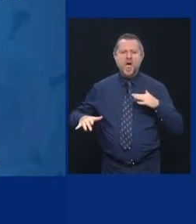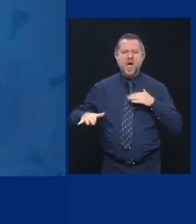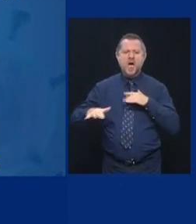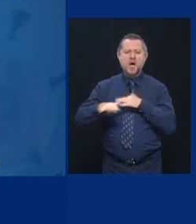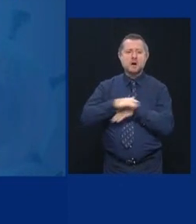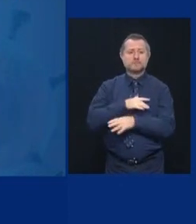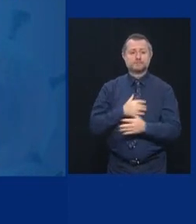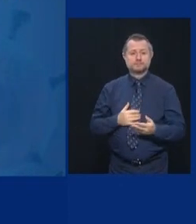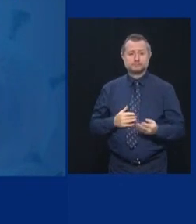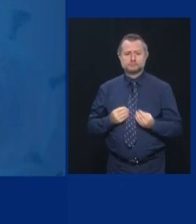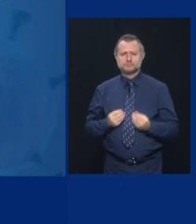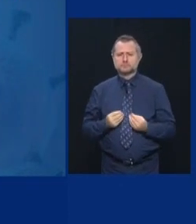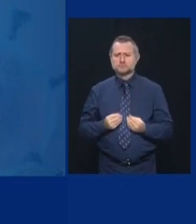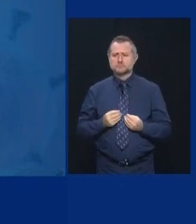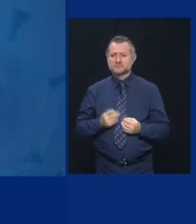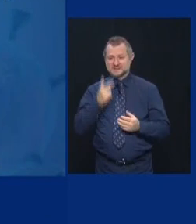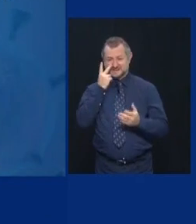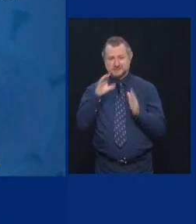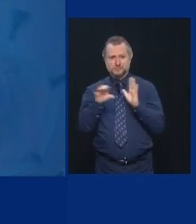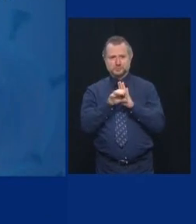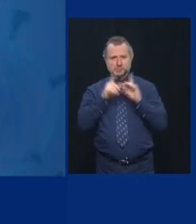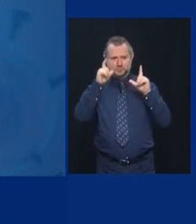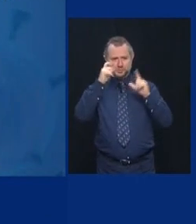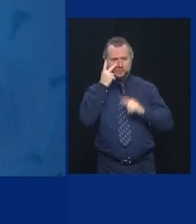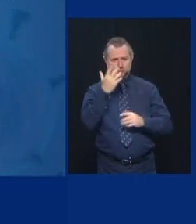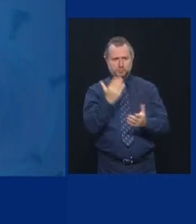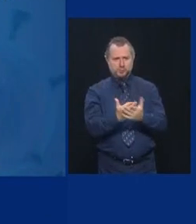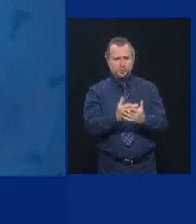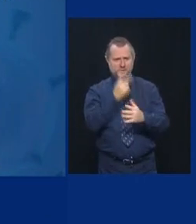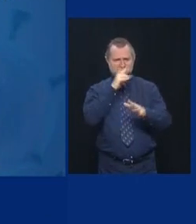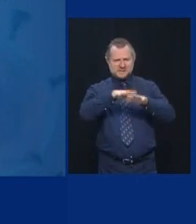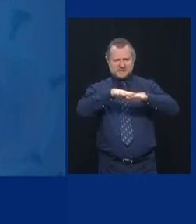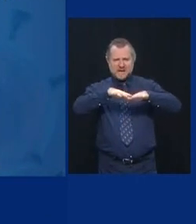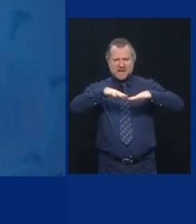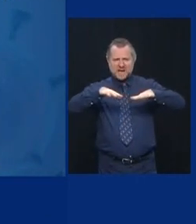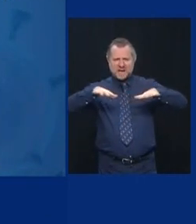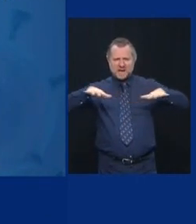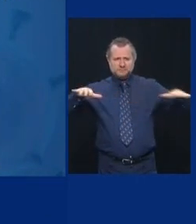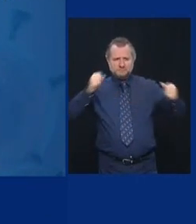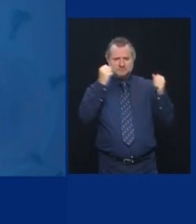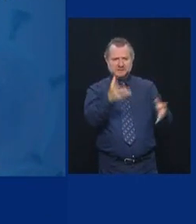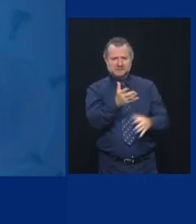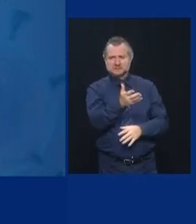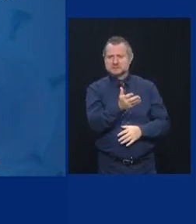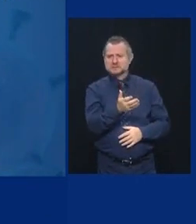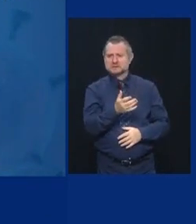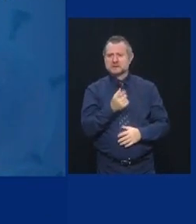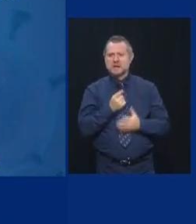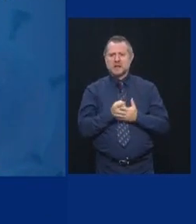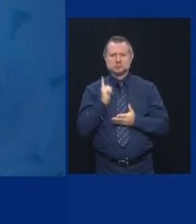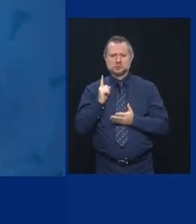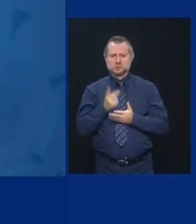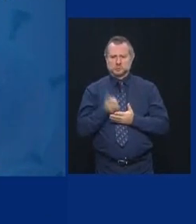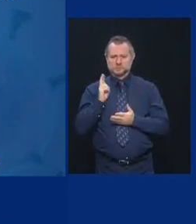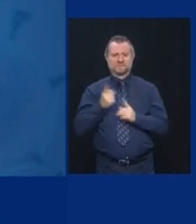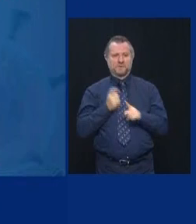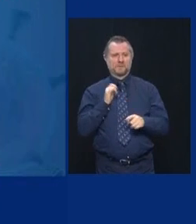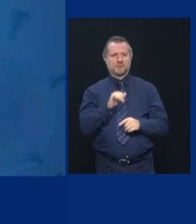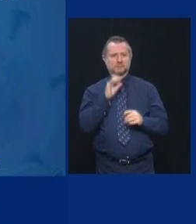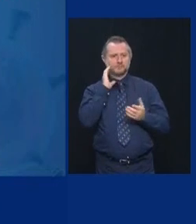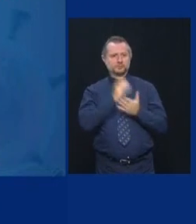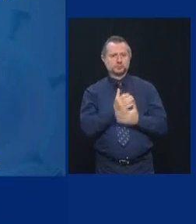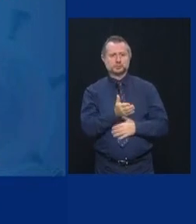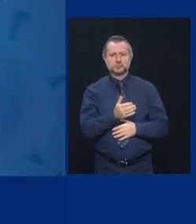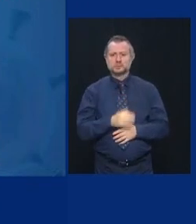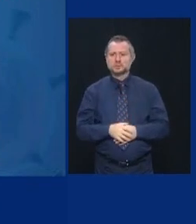These are pictures from the past couple of weeks. And these